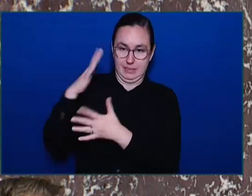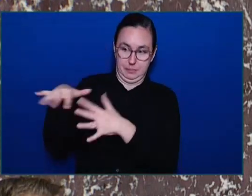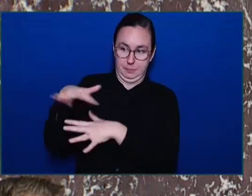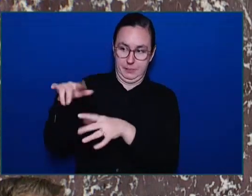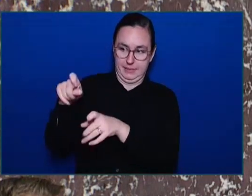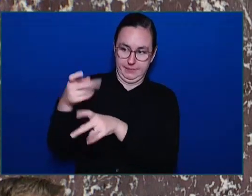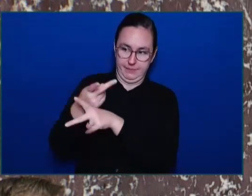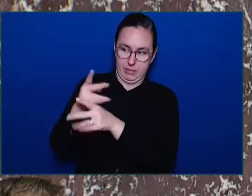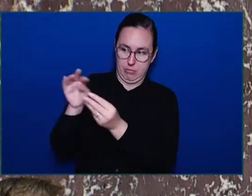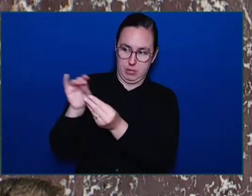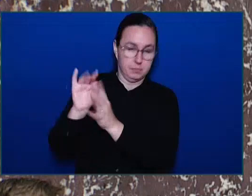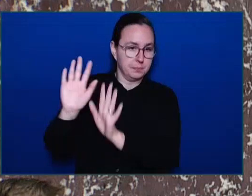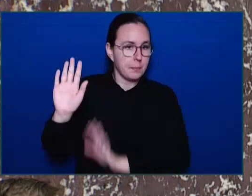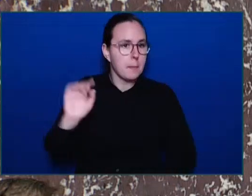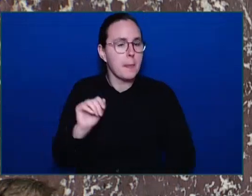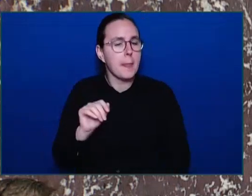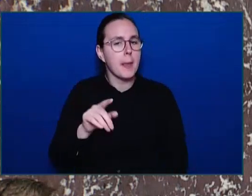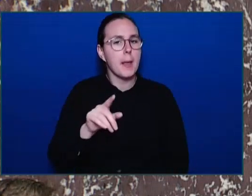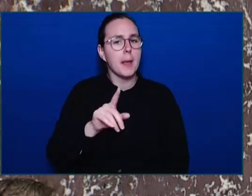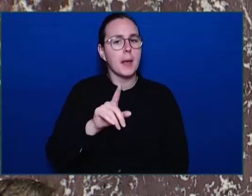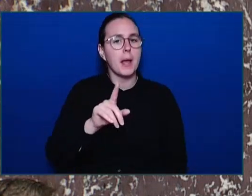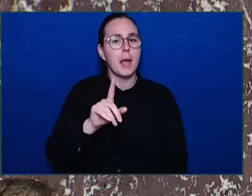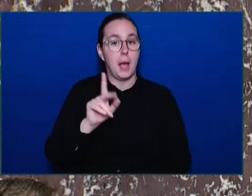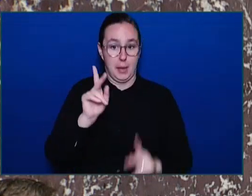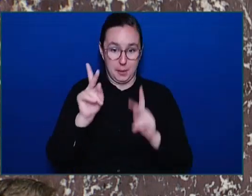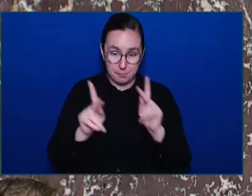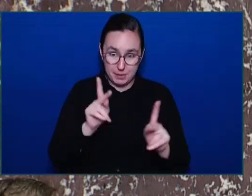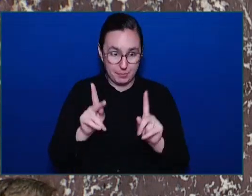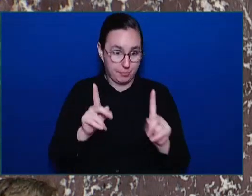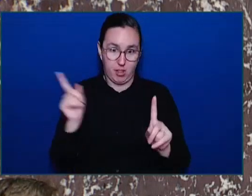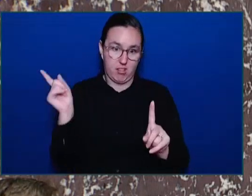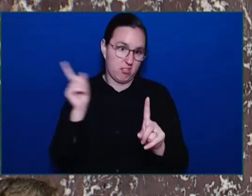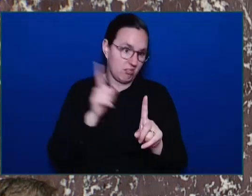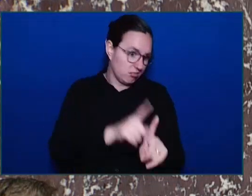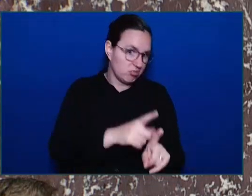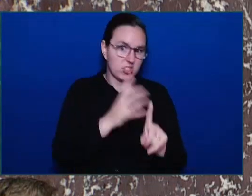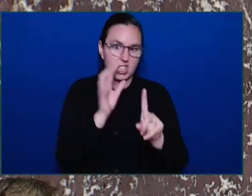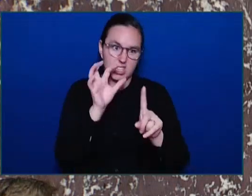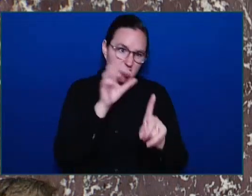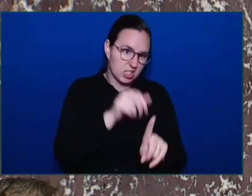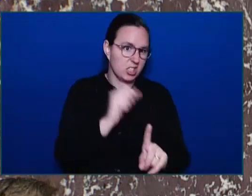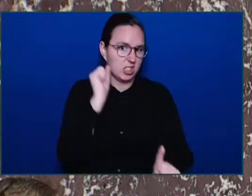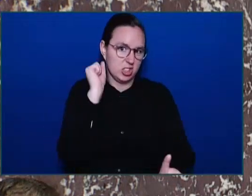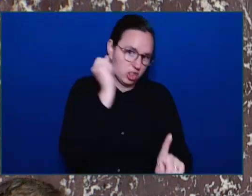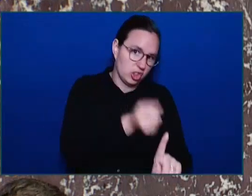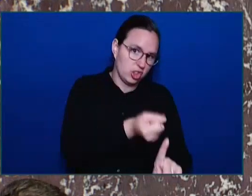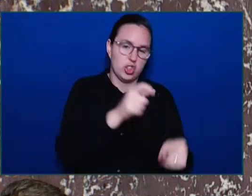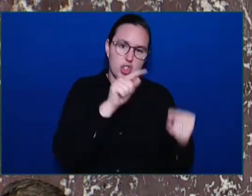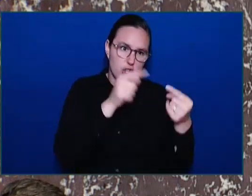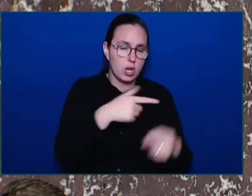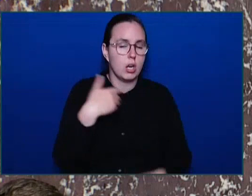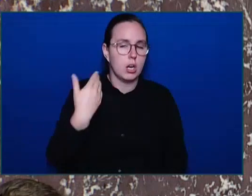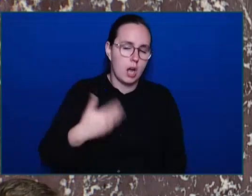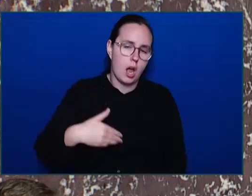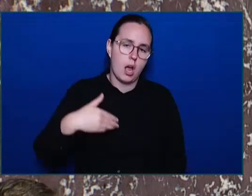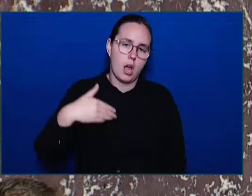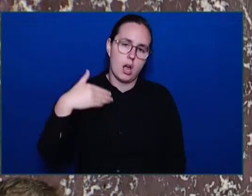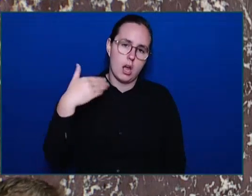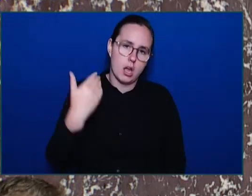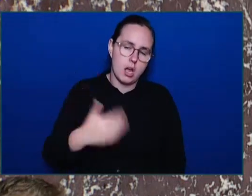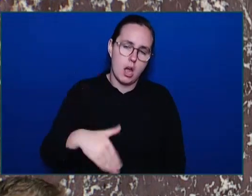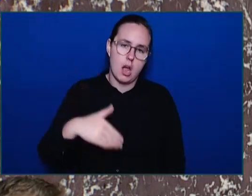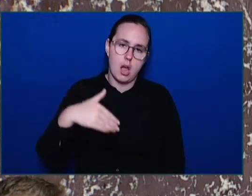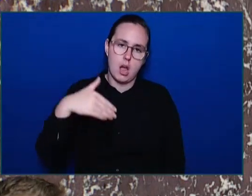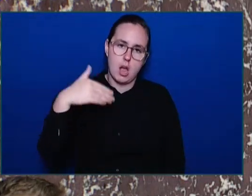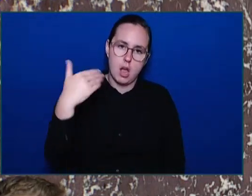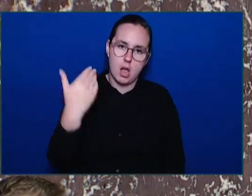repeatedly in unprovoked events in this province, and this government continues to brush it off as